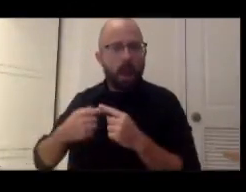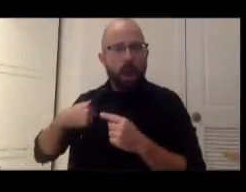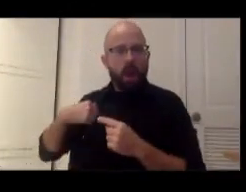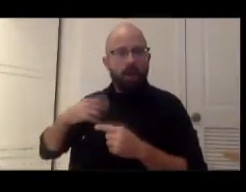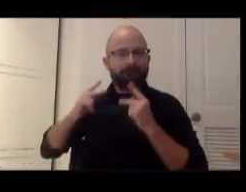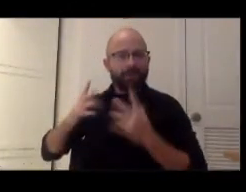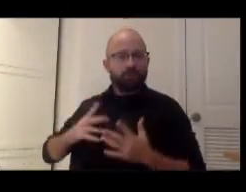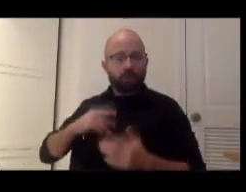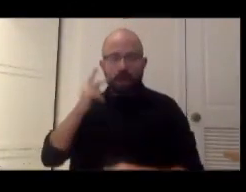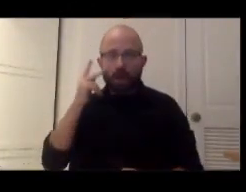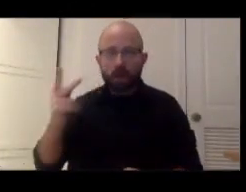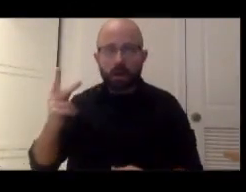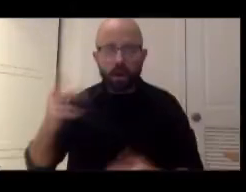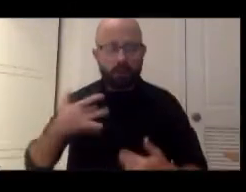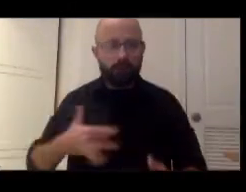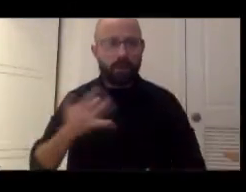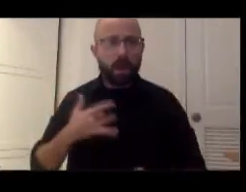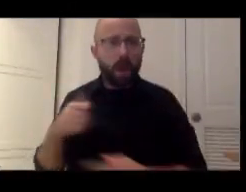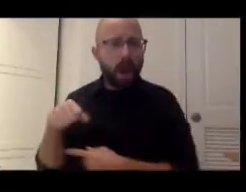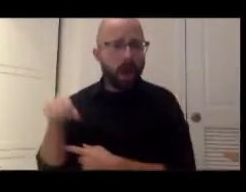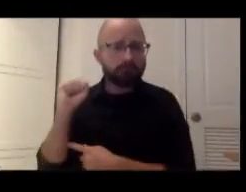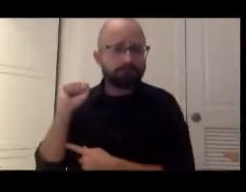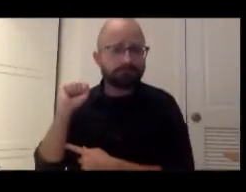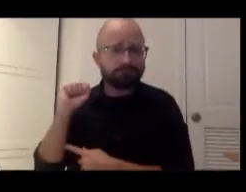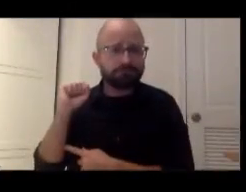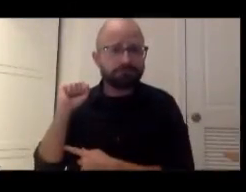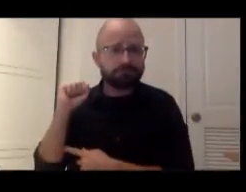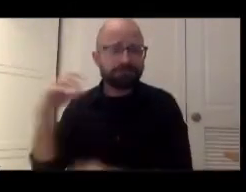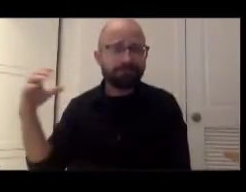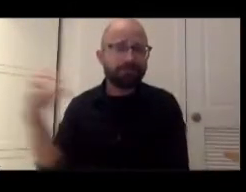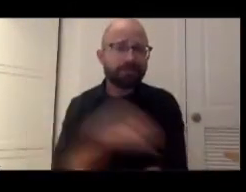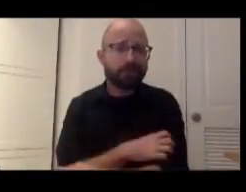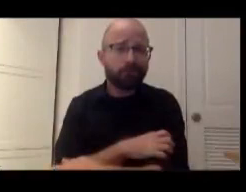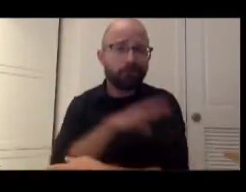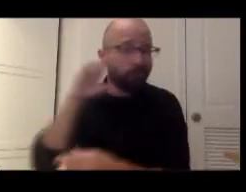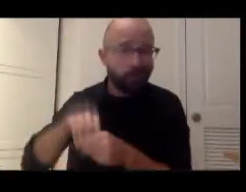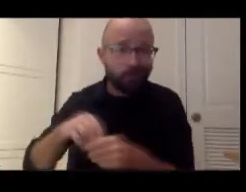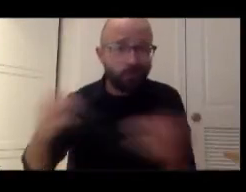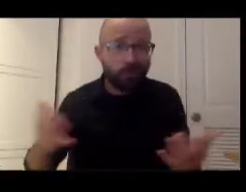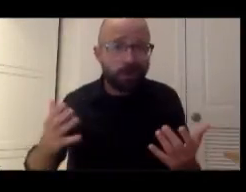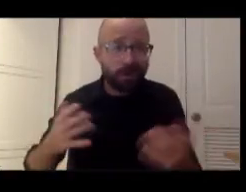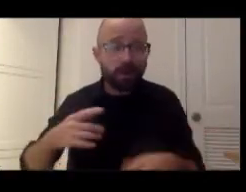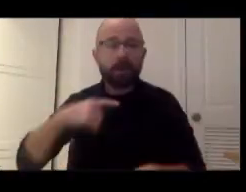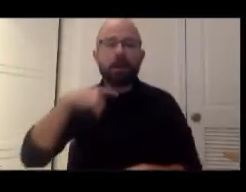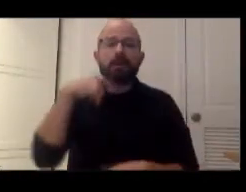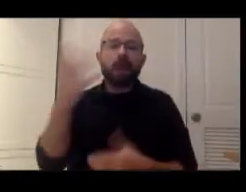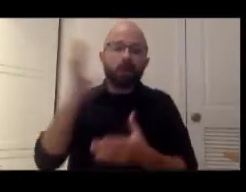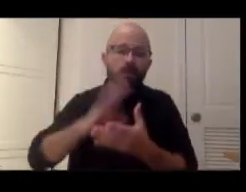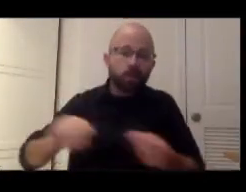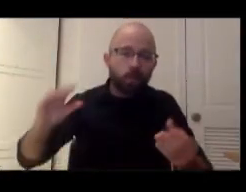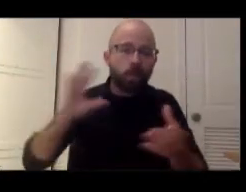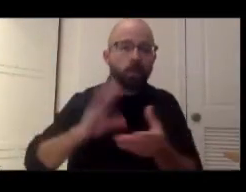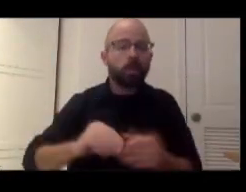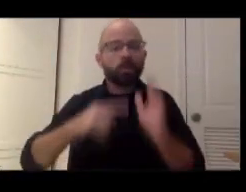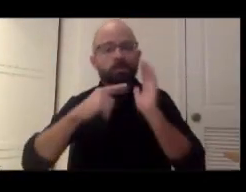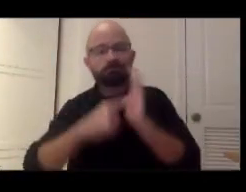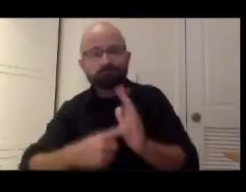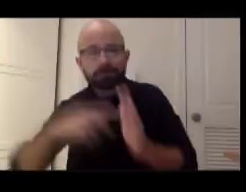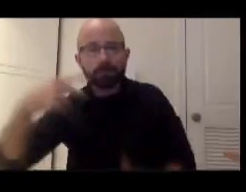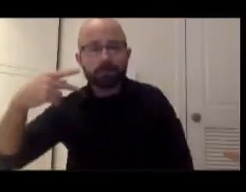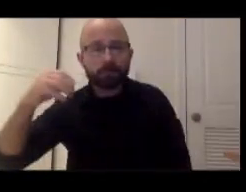moving and powerful. And what I think was powerful in that is not just telling the story of what happened and showing postcards,